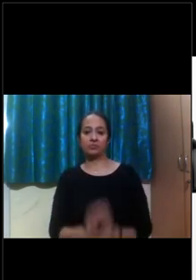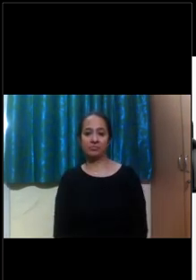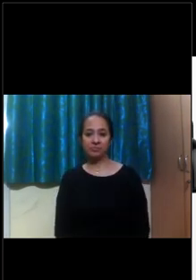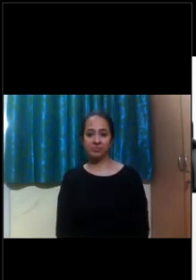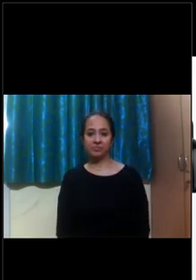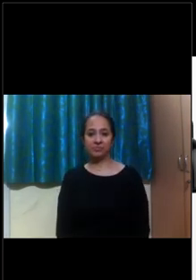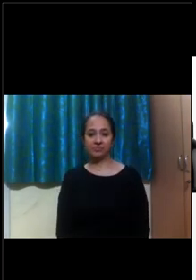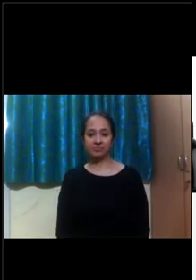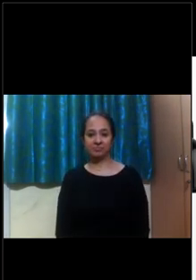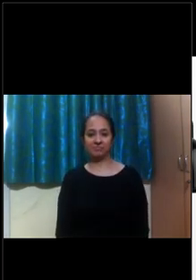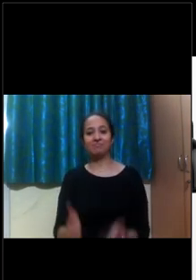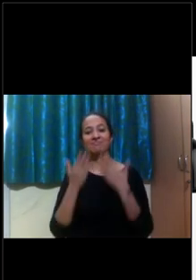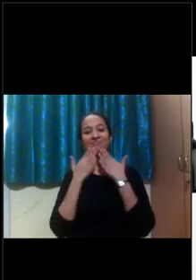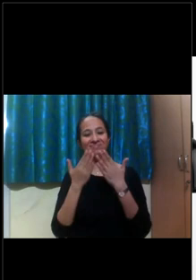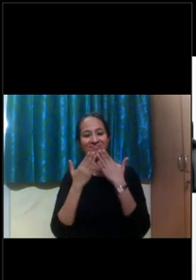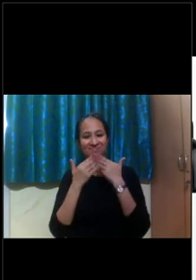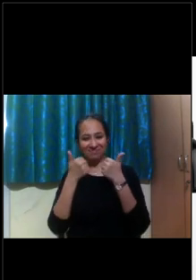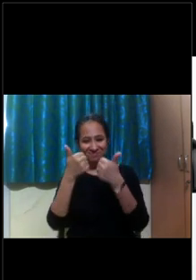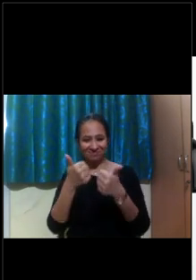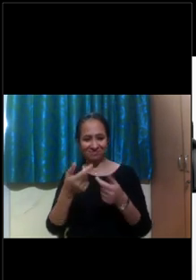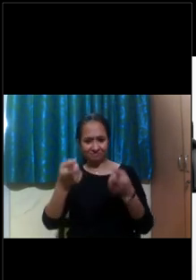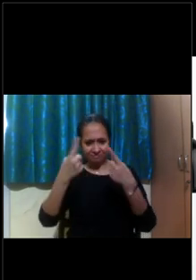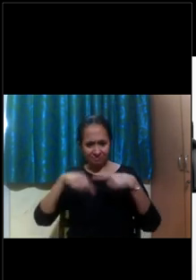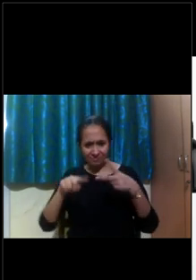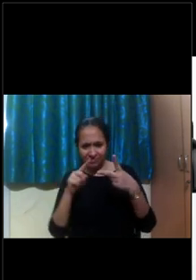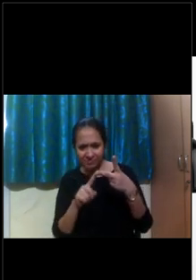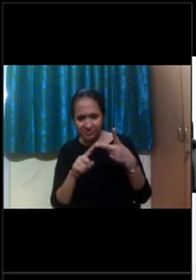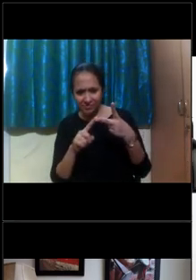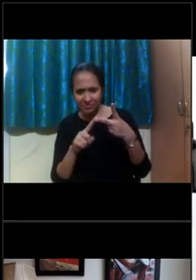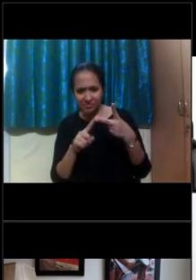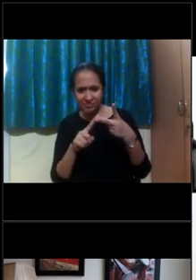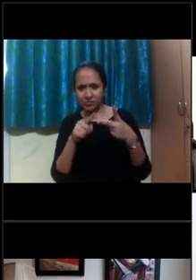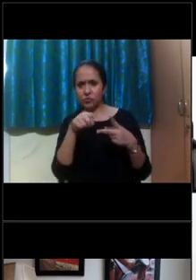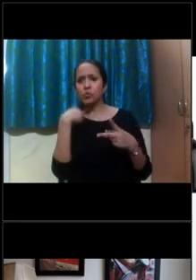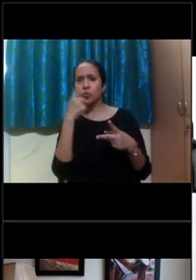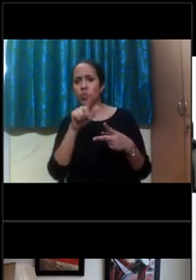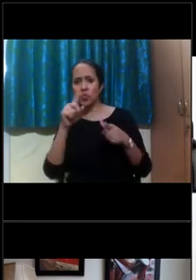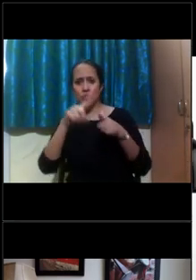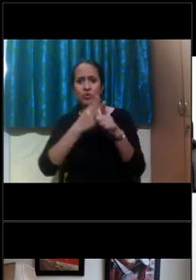Thank you, Monica. Justin, do you have anything to add to this?